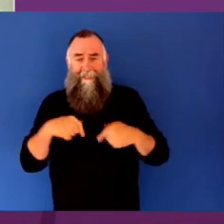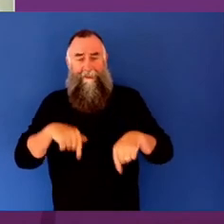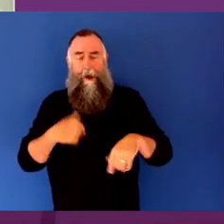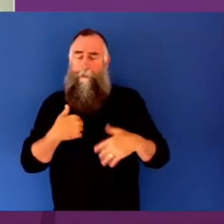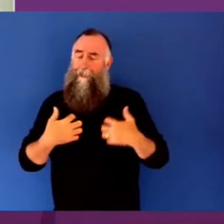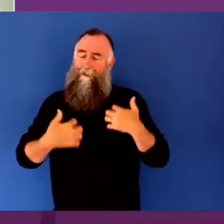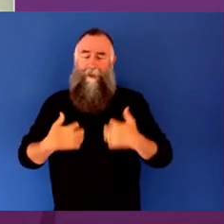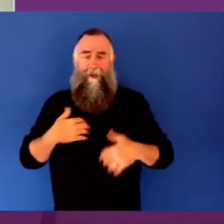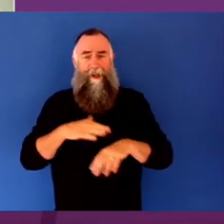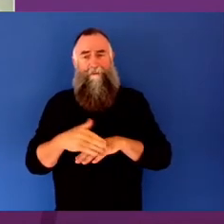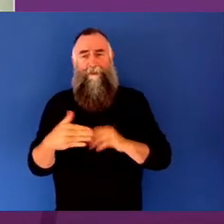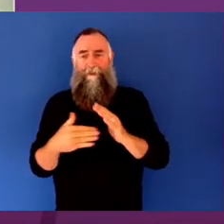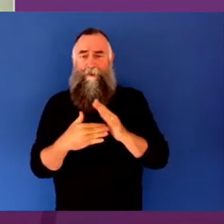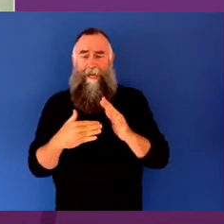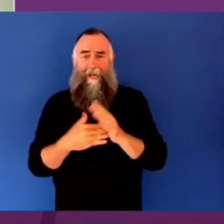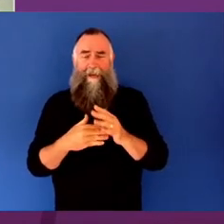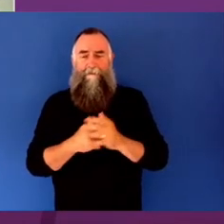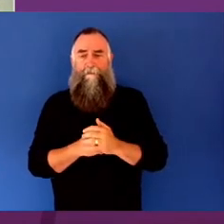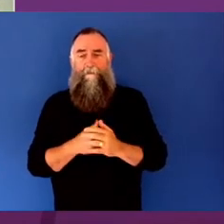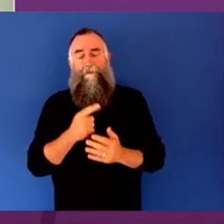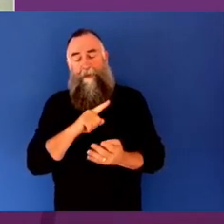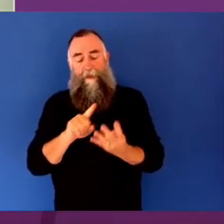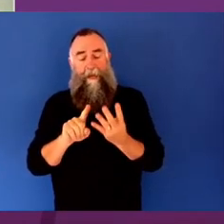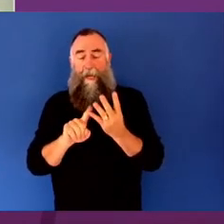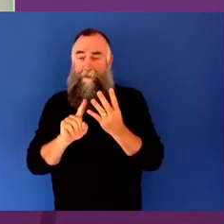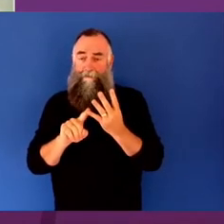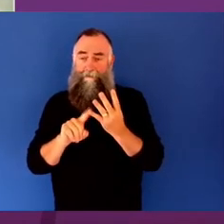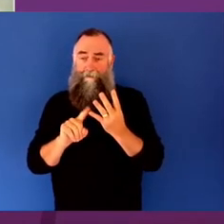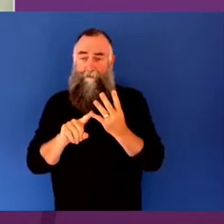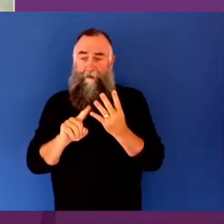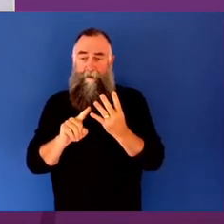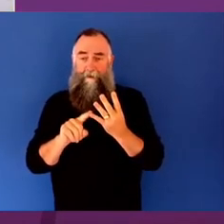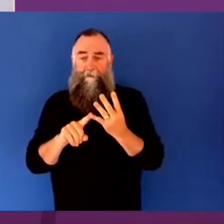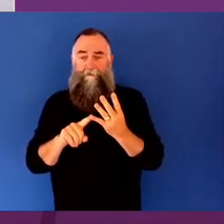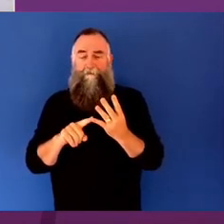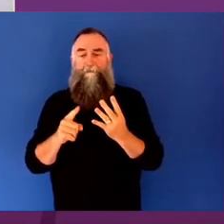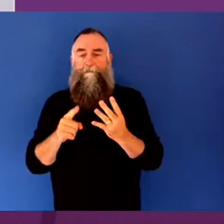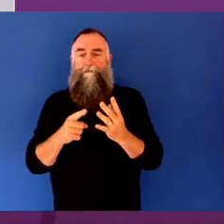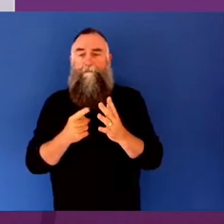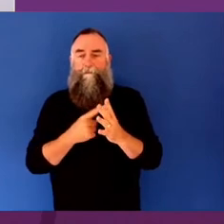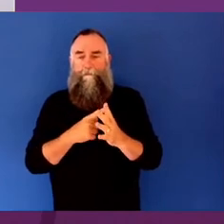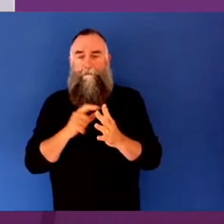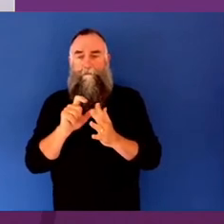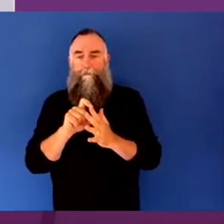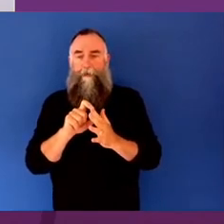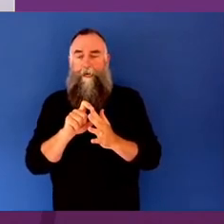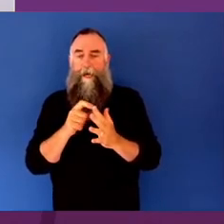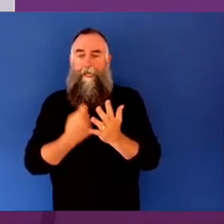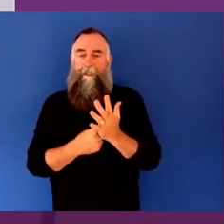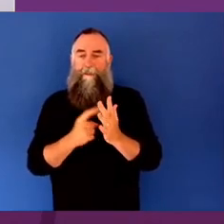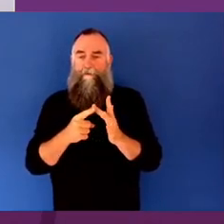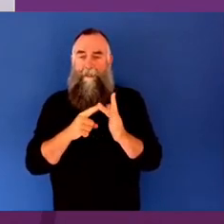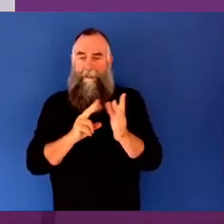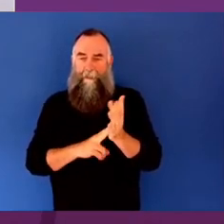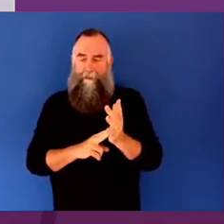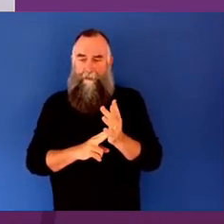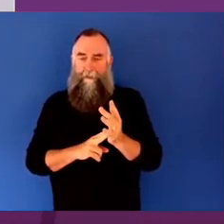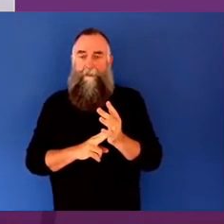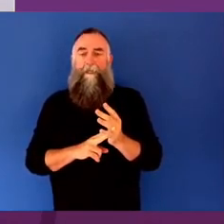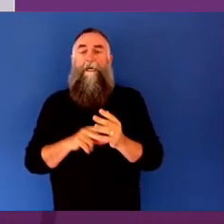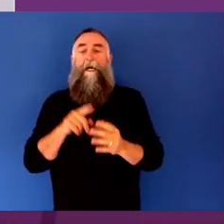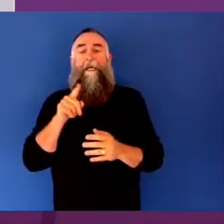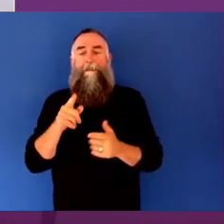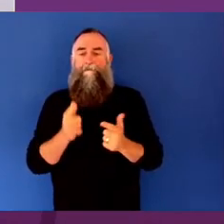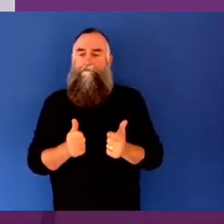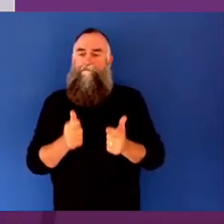And last we have, but not least, by any sense of the word, is Adrian Collette. Adrian, as you know, is the Chief Executive of the Australia Council. And